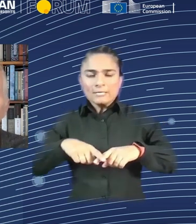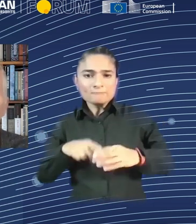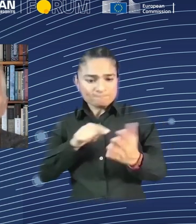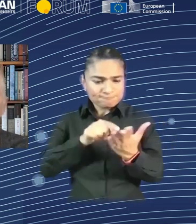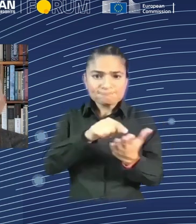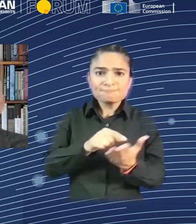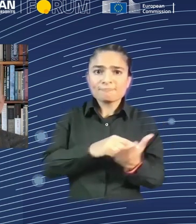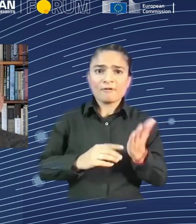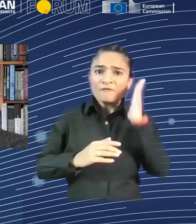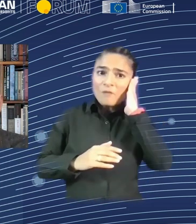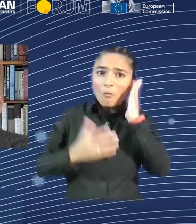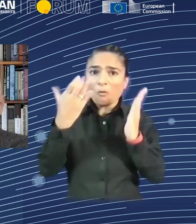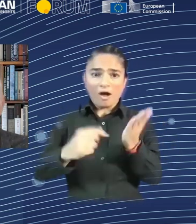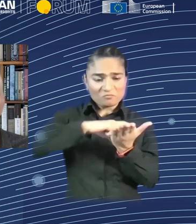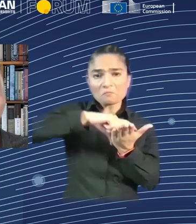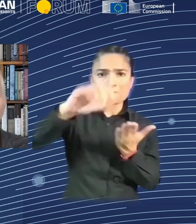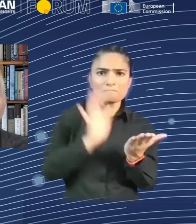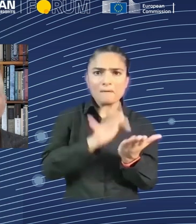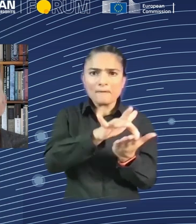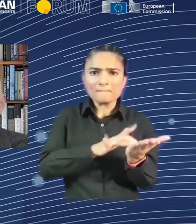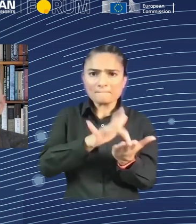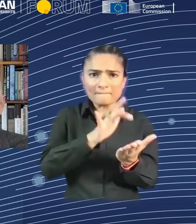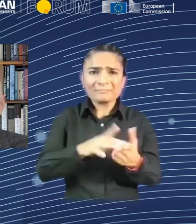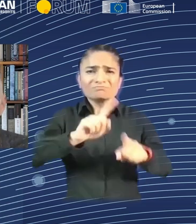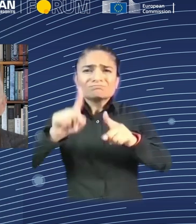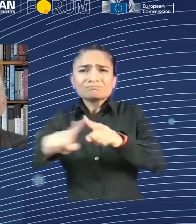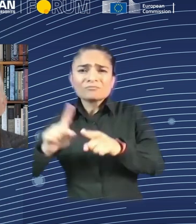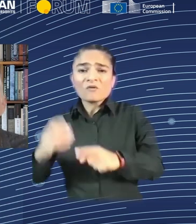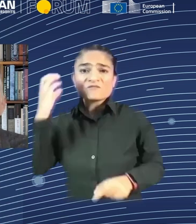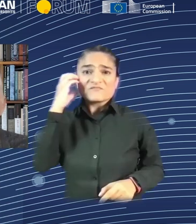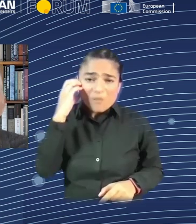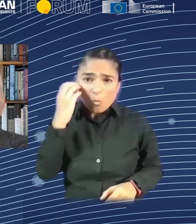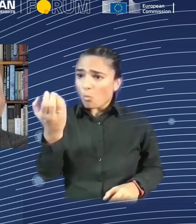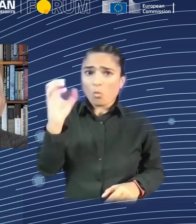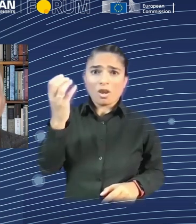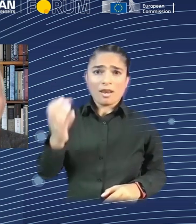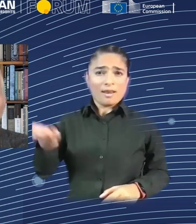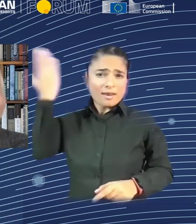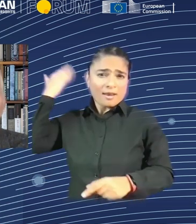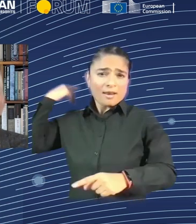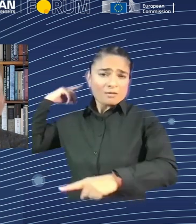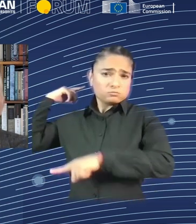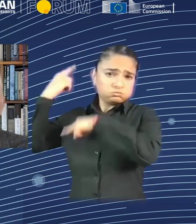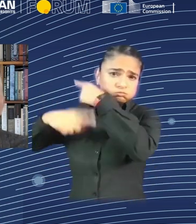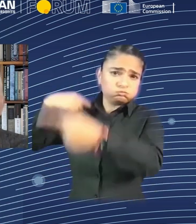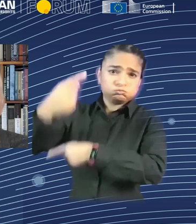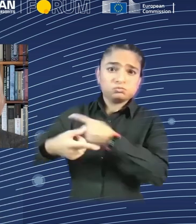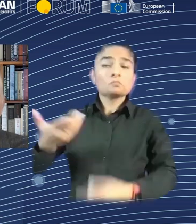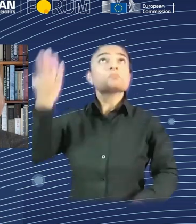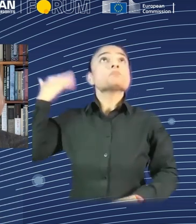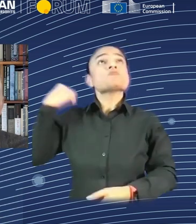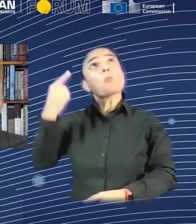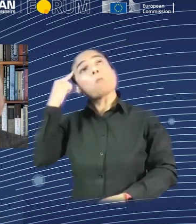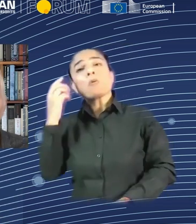imagined in the days of the early mainframes, which simply replaced existing processes. Even the personal computer largely